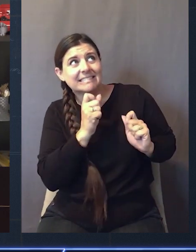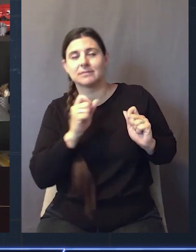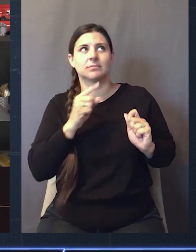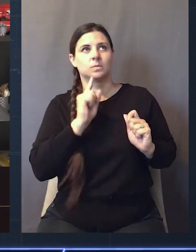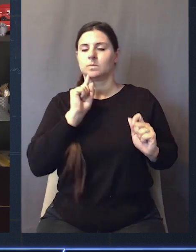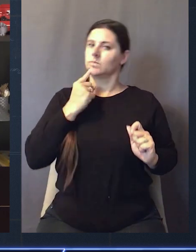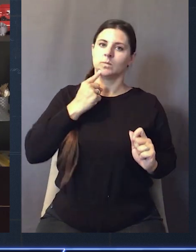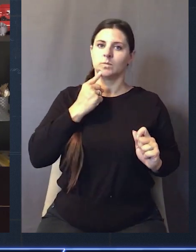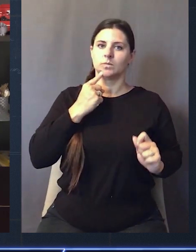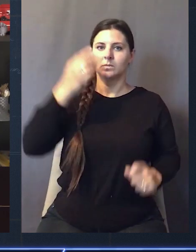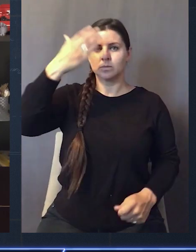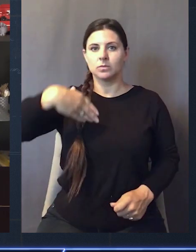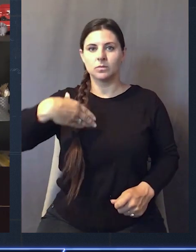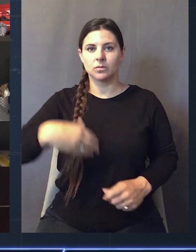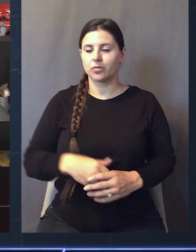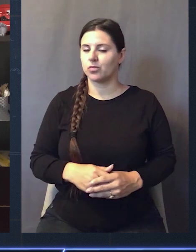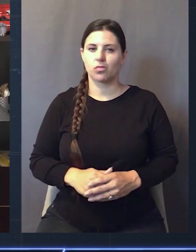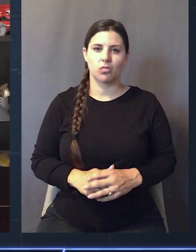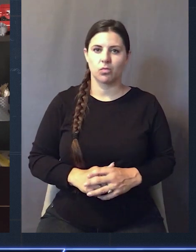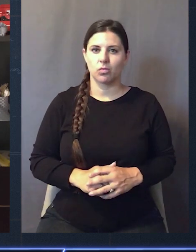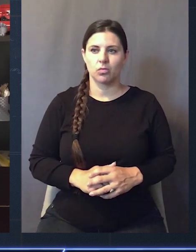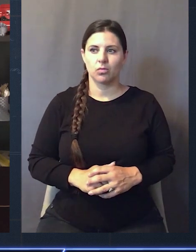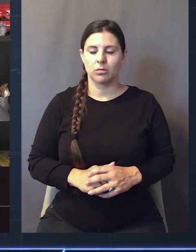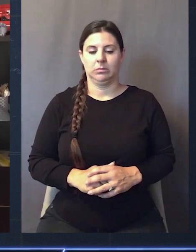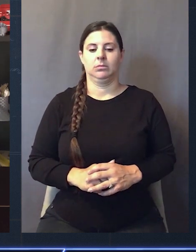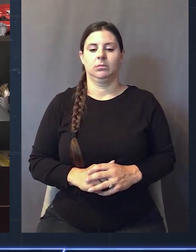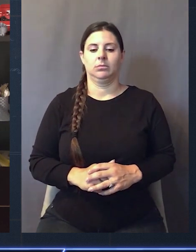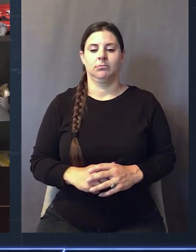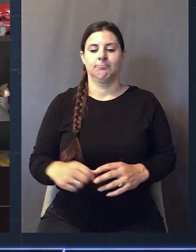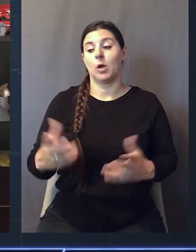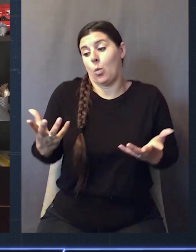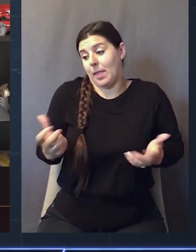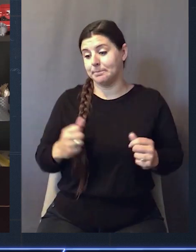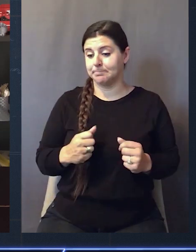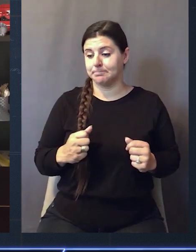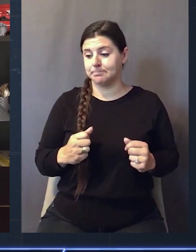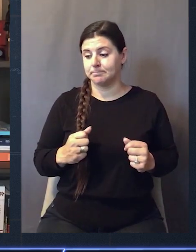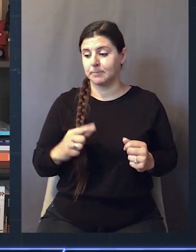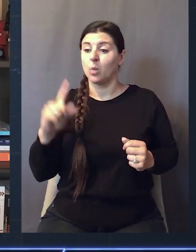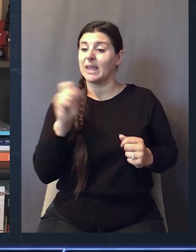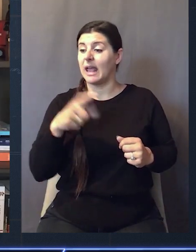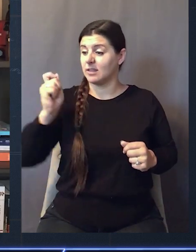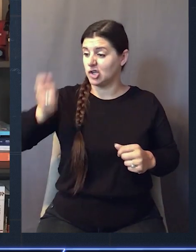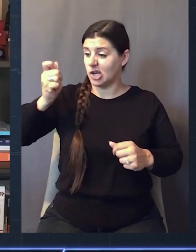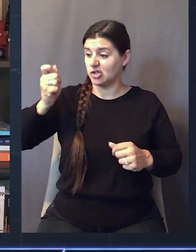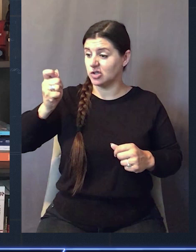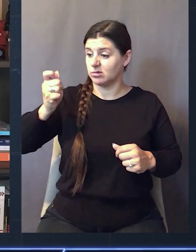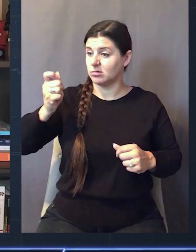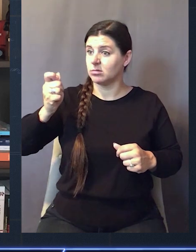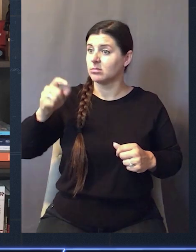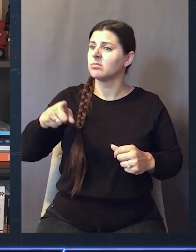his impression, but he's definitely just a super, super skeptic about the whole thing. And then he's like, well,